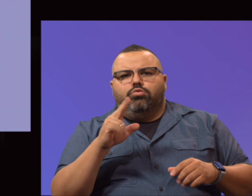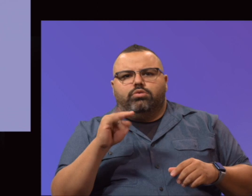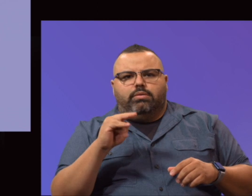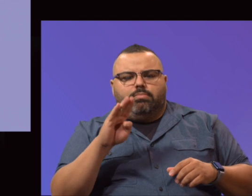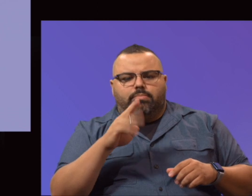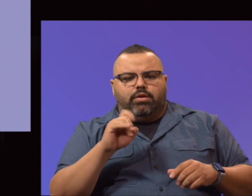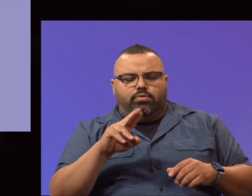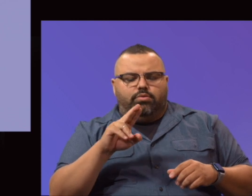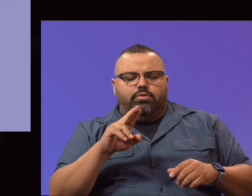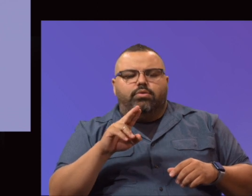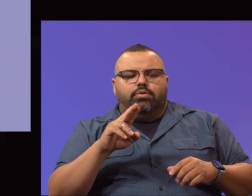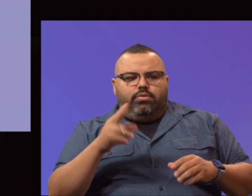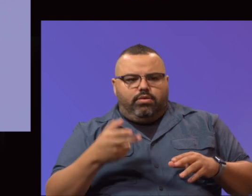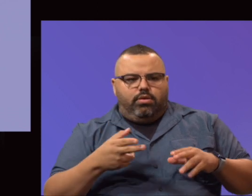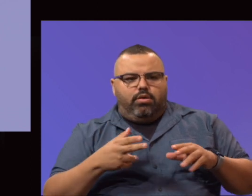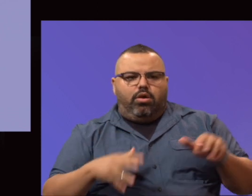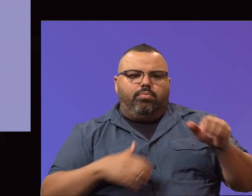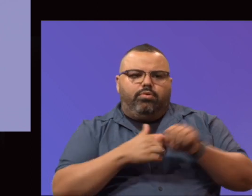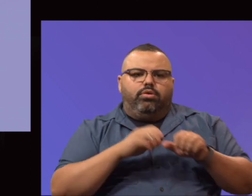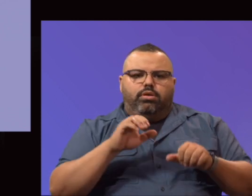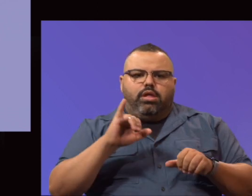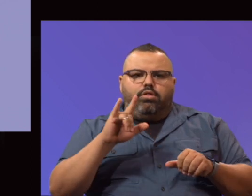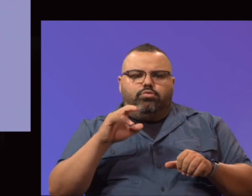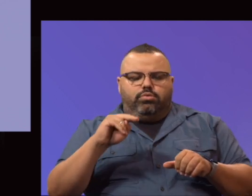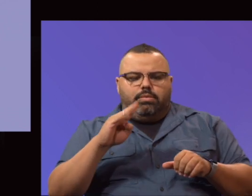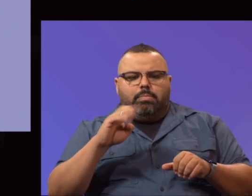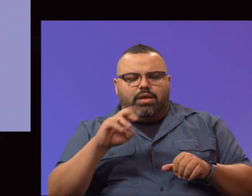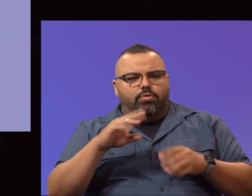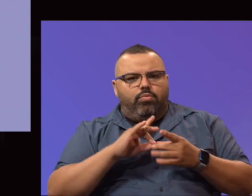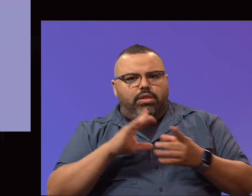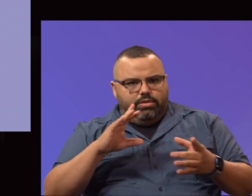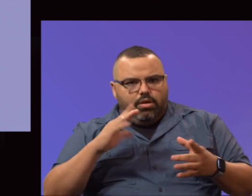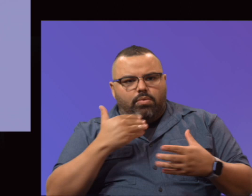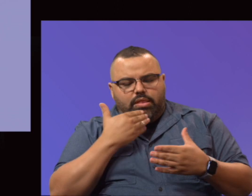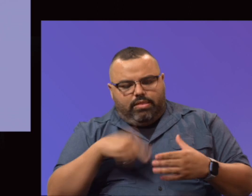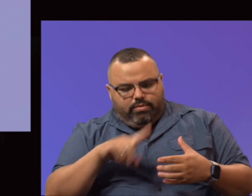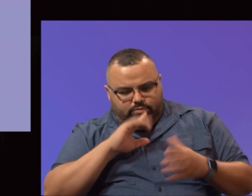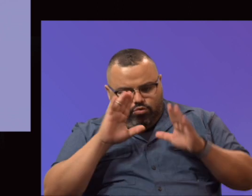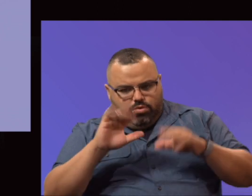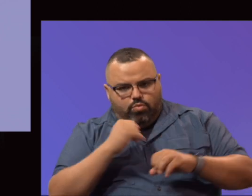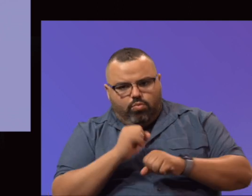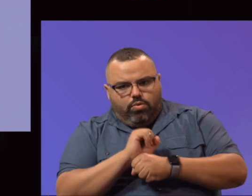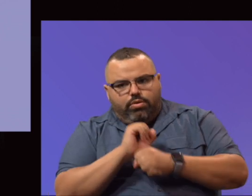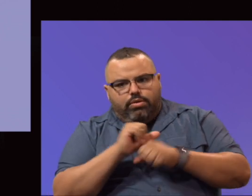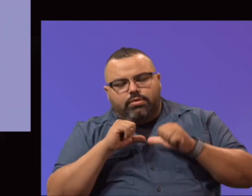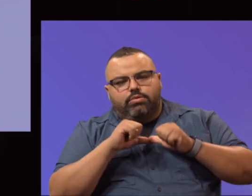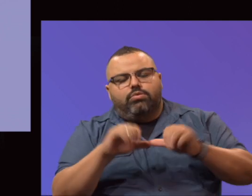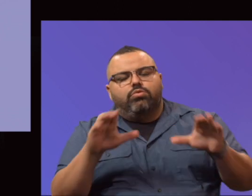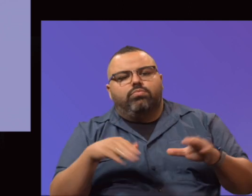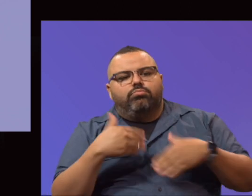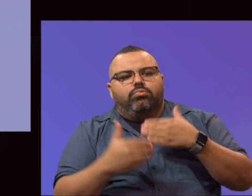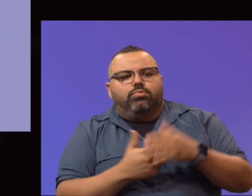the latest Ellucian Banner releases. So, I want to thank them for the great work that they have continued to do throughout the